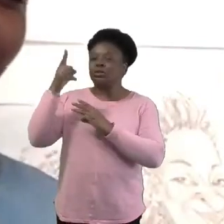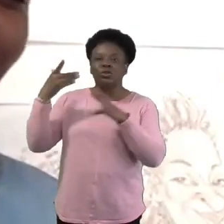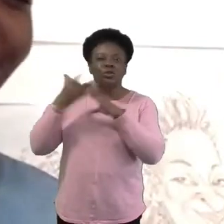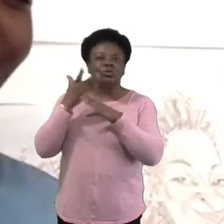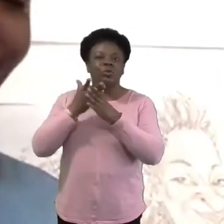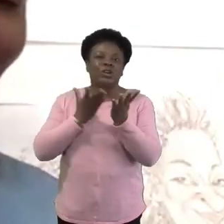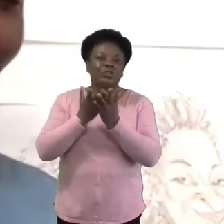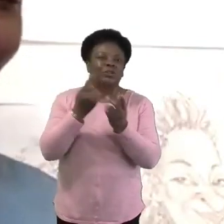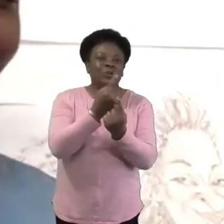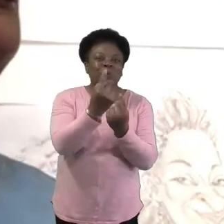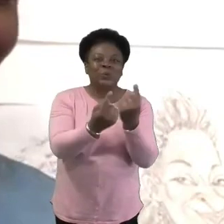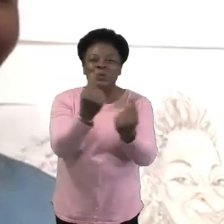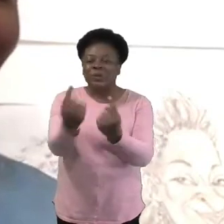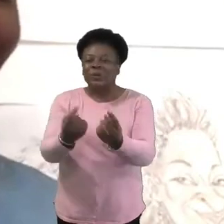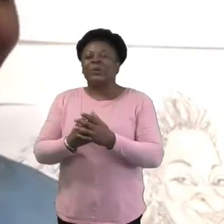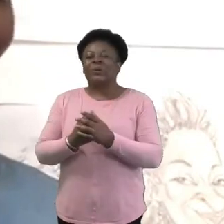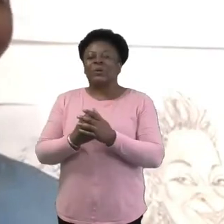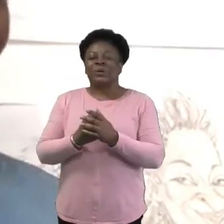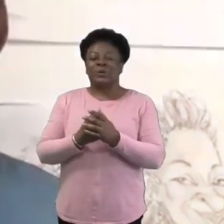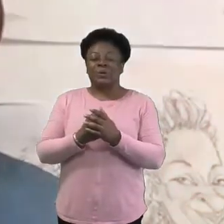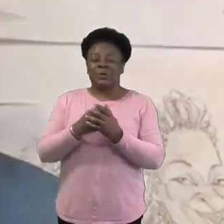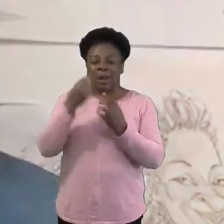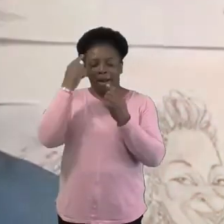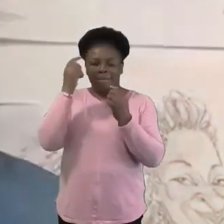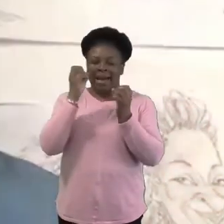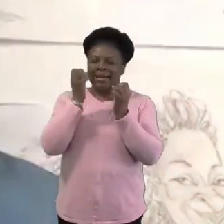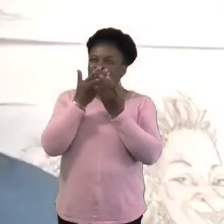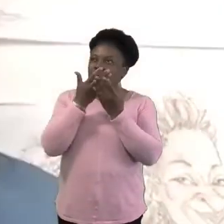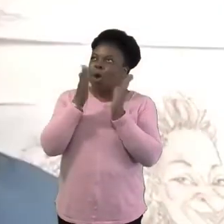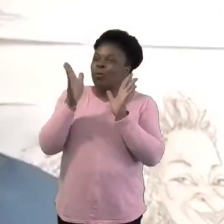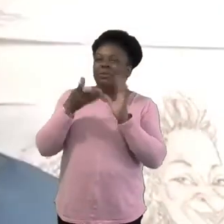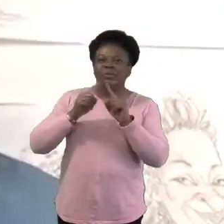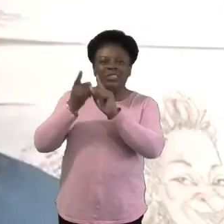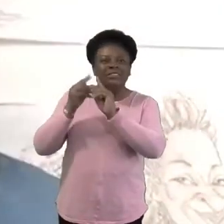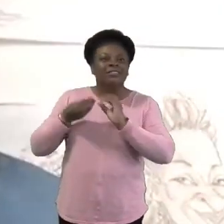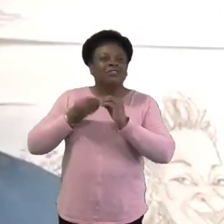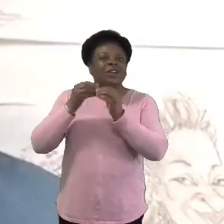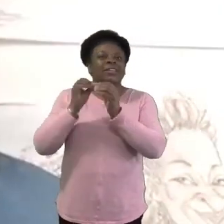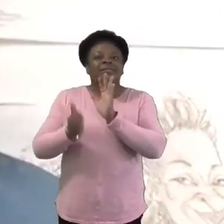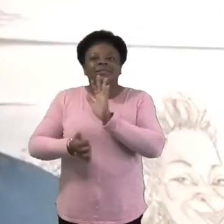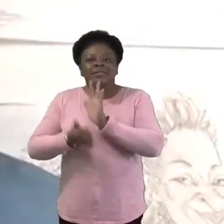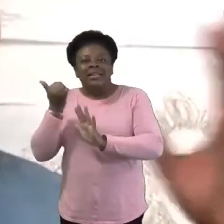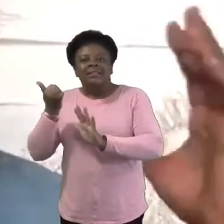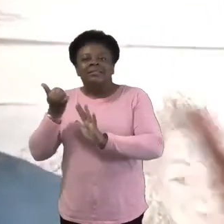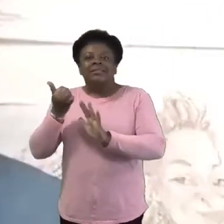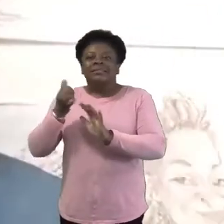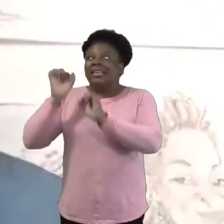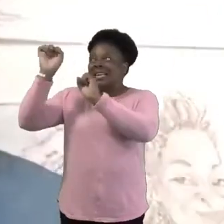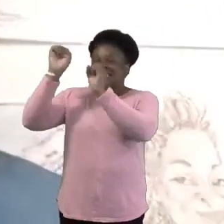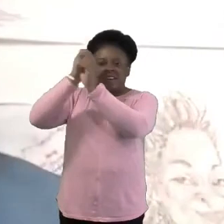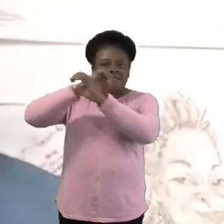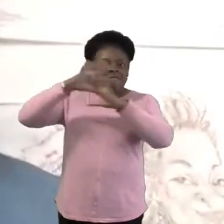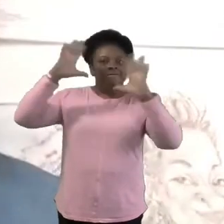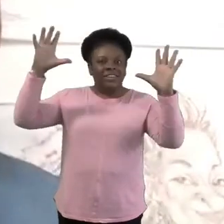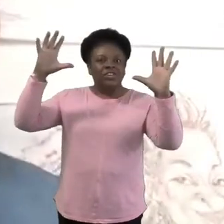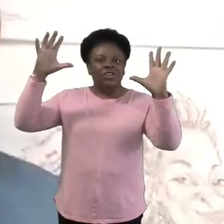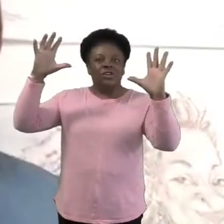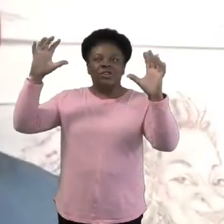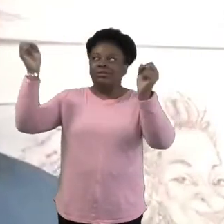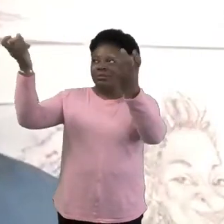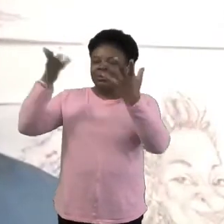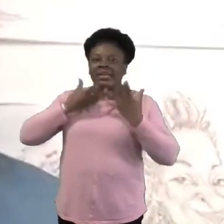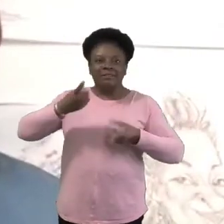open our minds to creativity and the plans and the visions he has for our church, for our